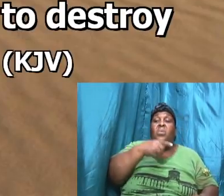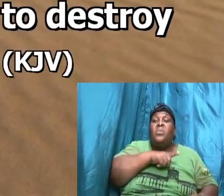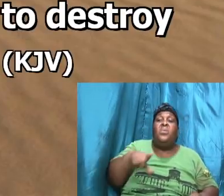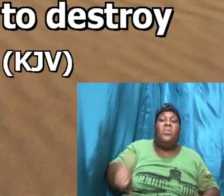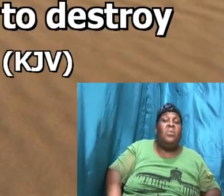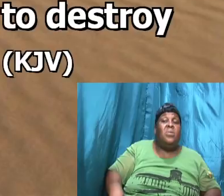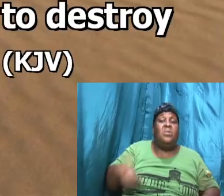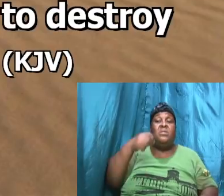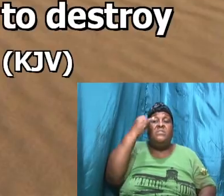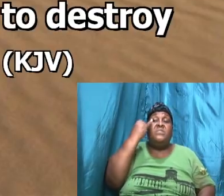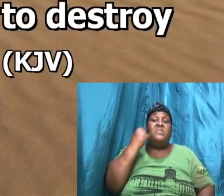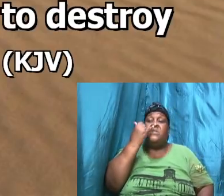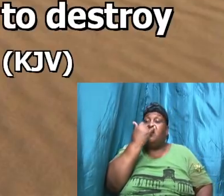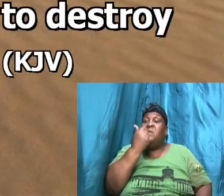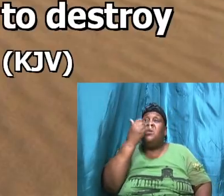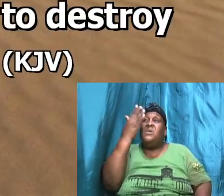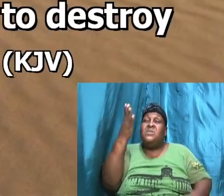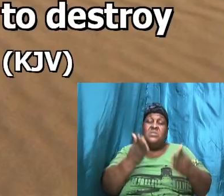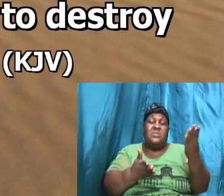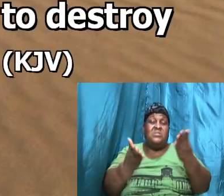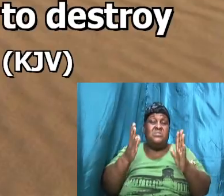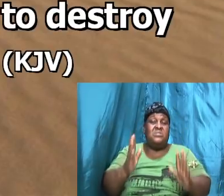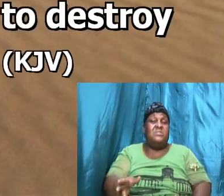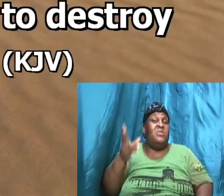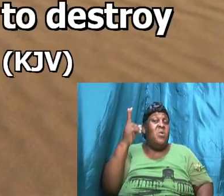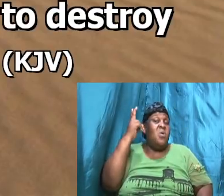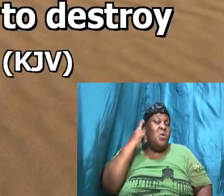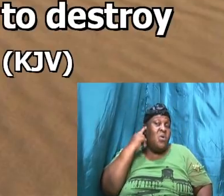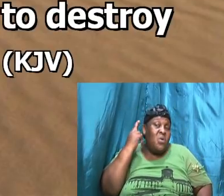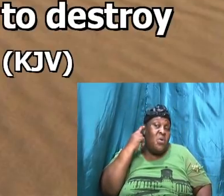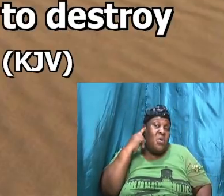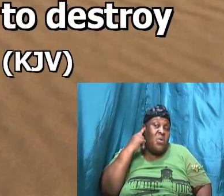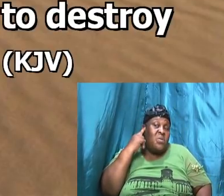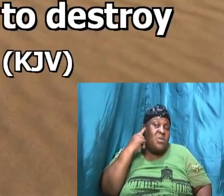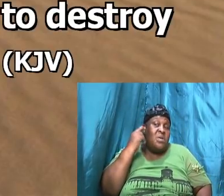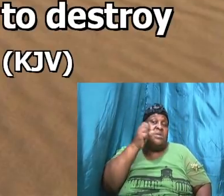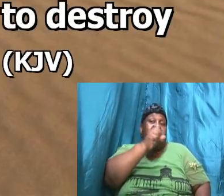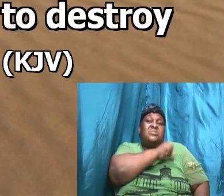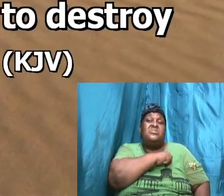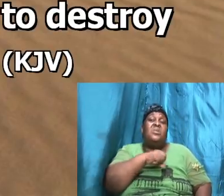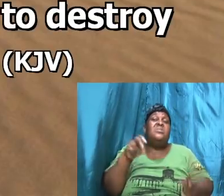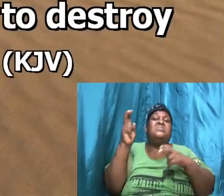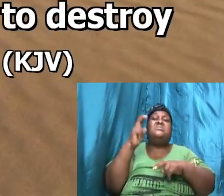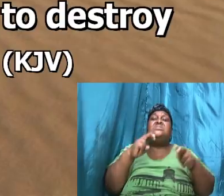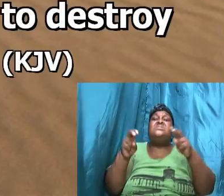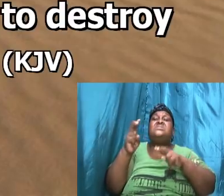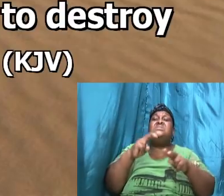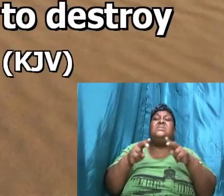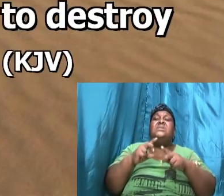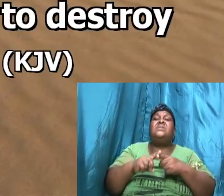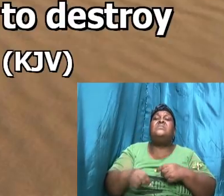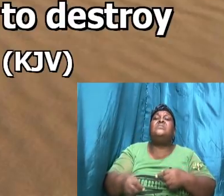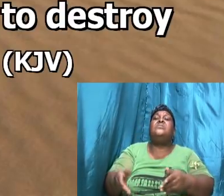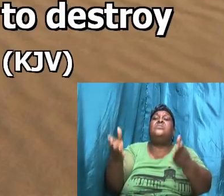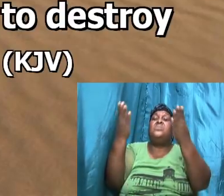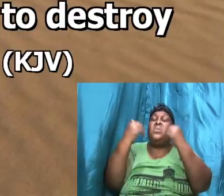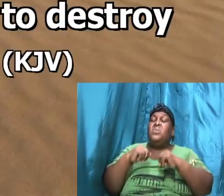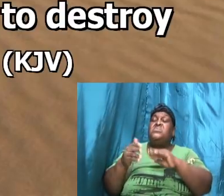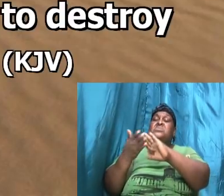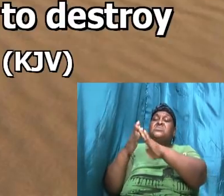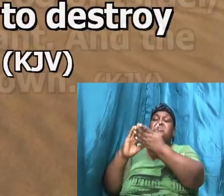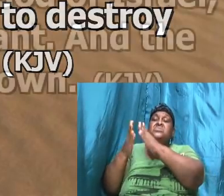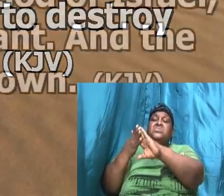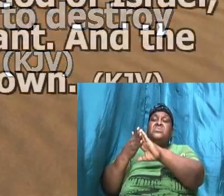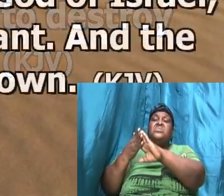of Israel thy servant hath certainly heard Saul seeketh to come to kill to destroy the city for my